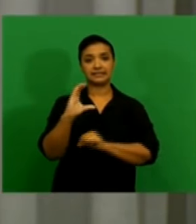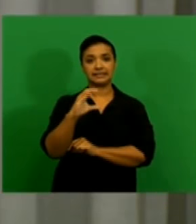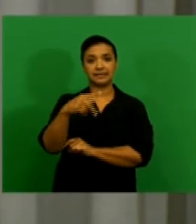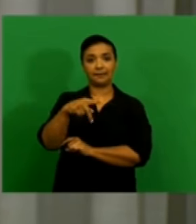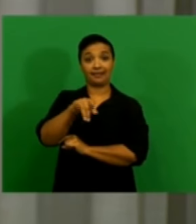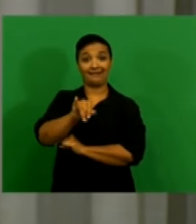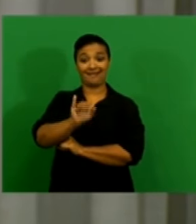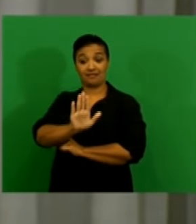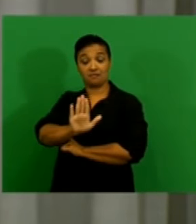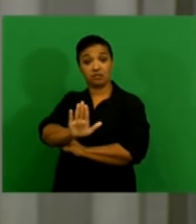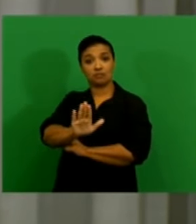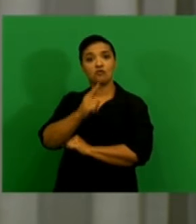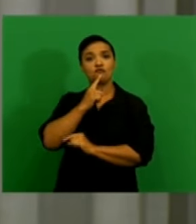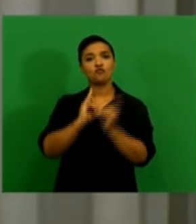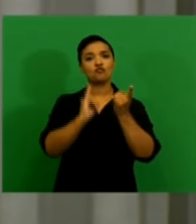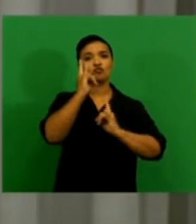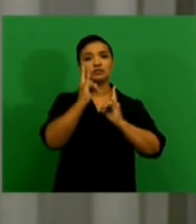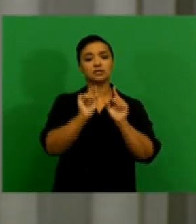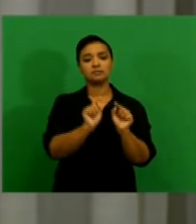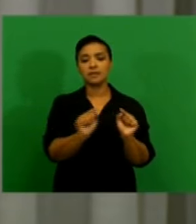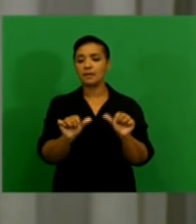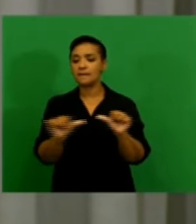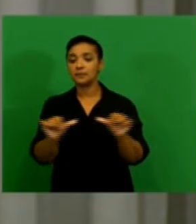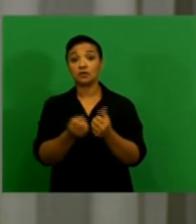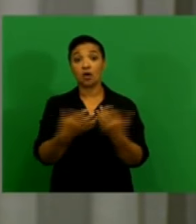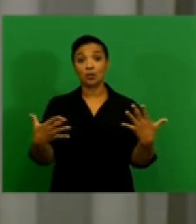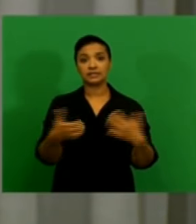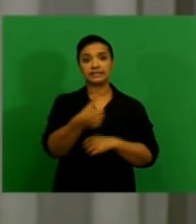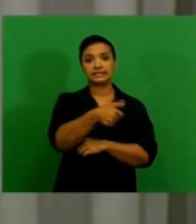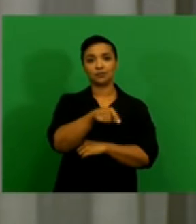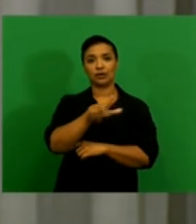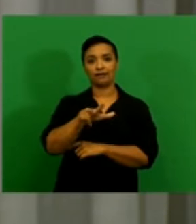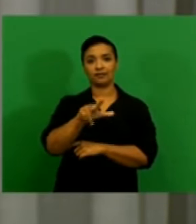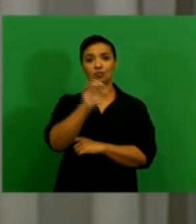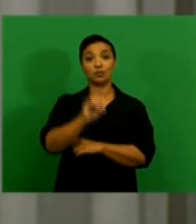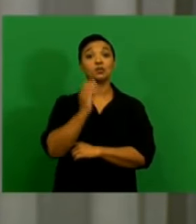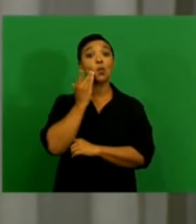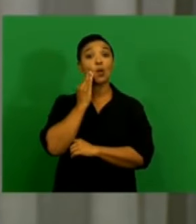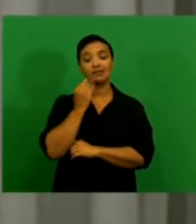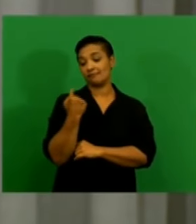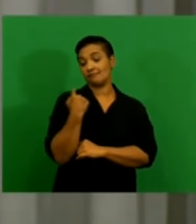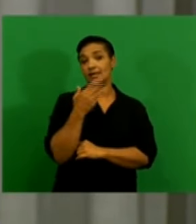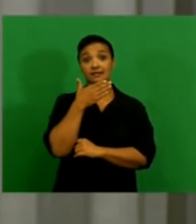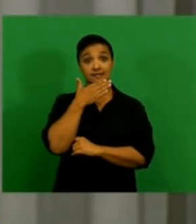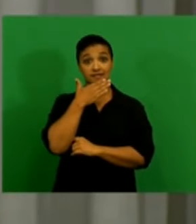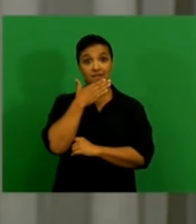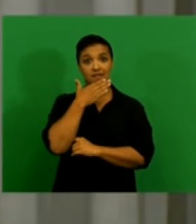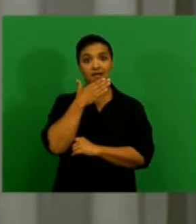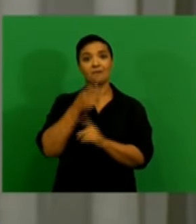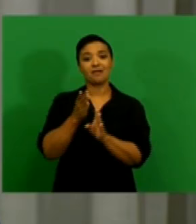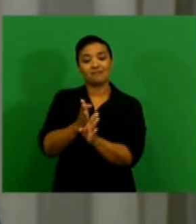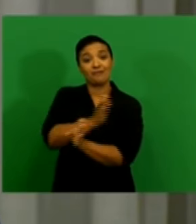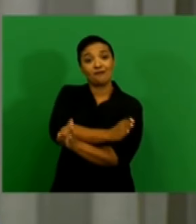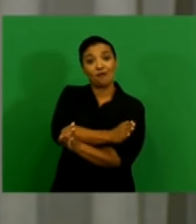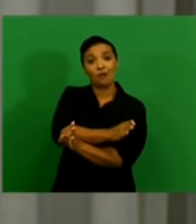for all urban areas, measured 6.8% in December, up from 6.6%